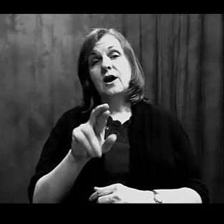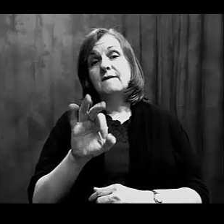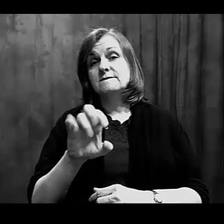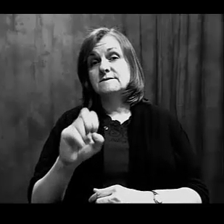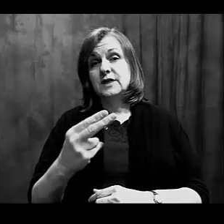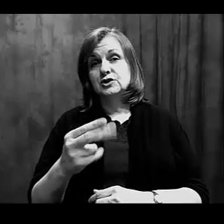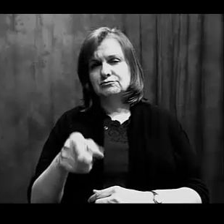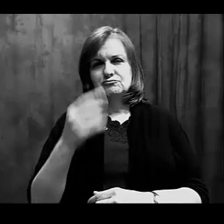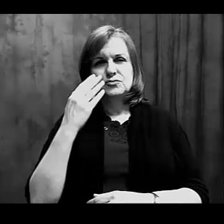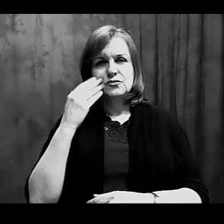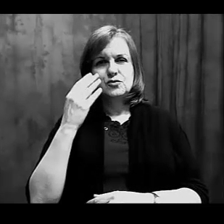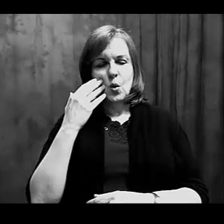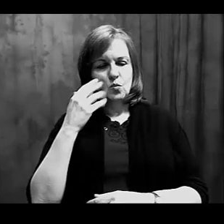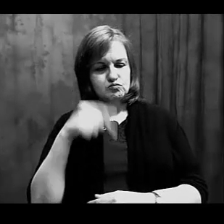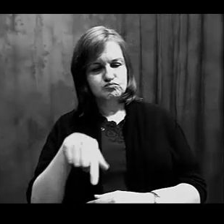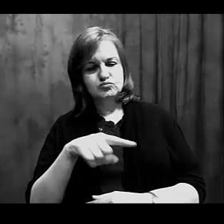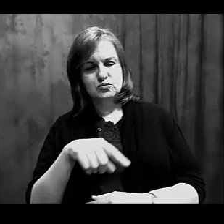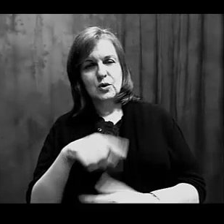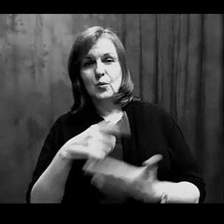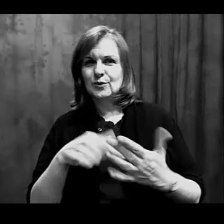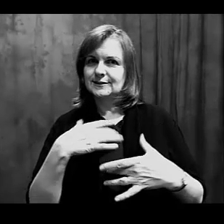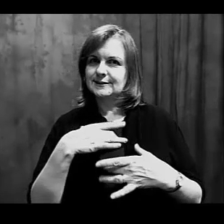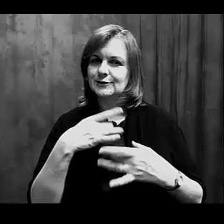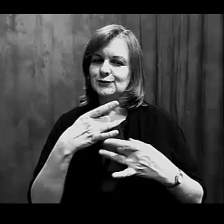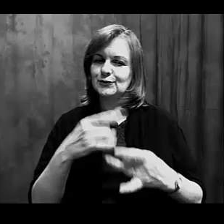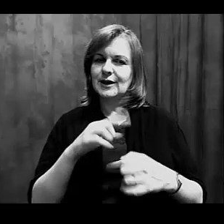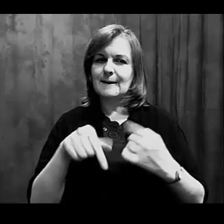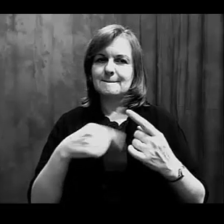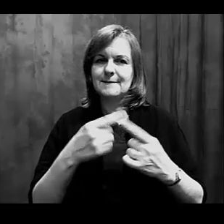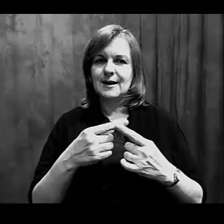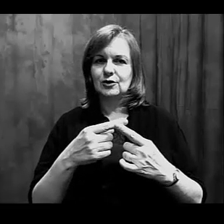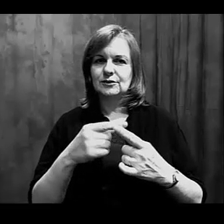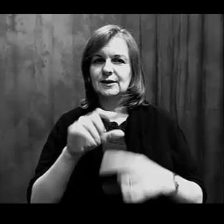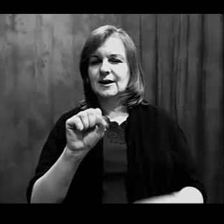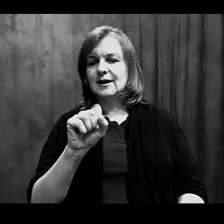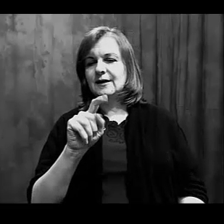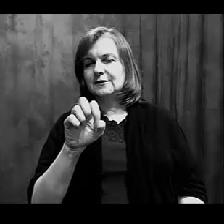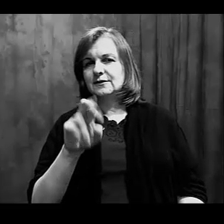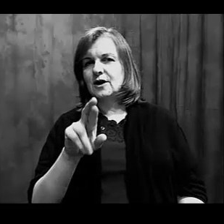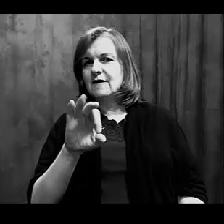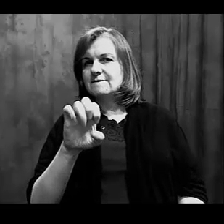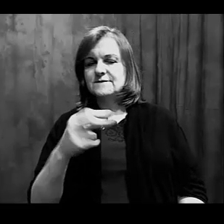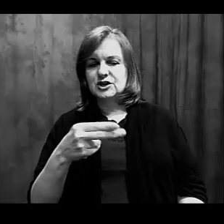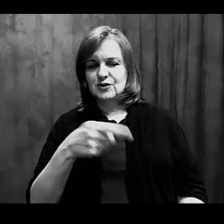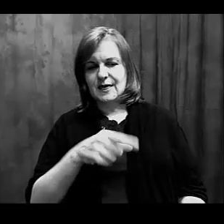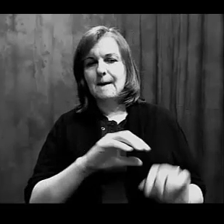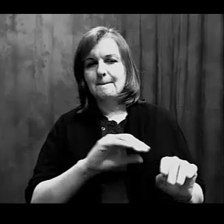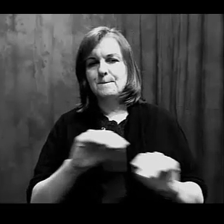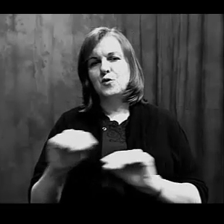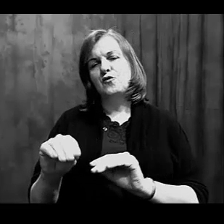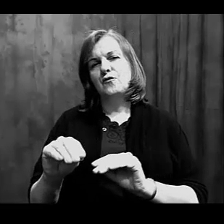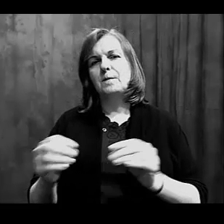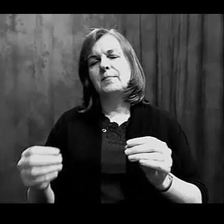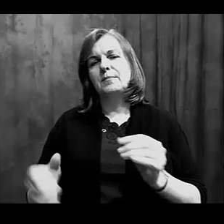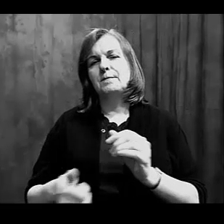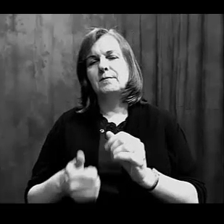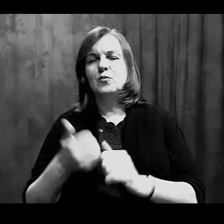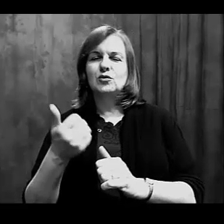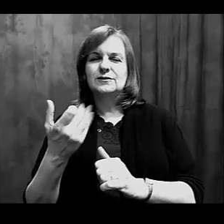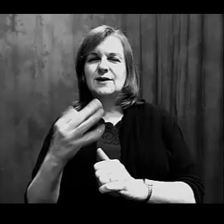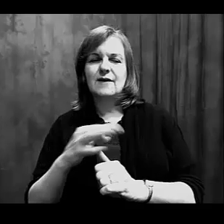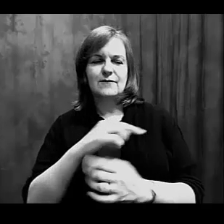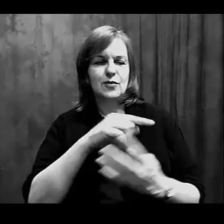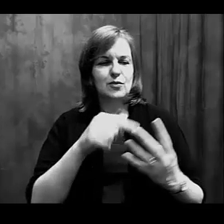Starfish, I think you're probably familiar with. But the interesting thing about starfish is these are one of the more mobile